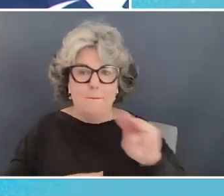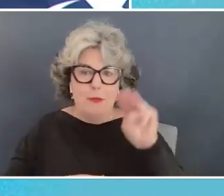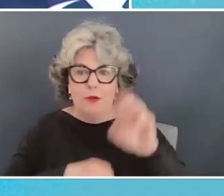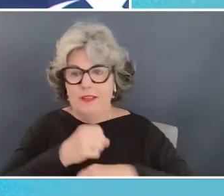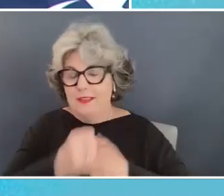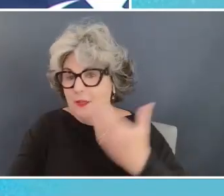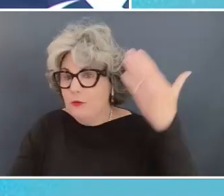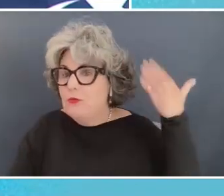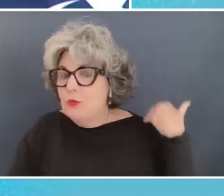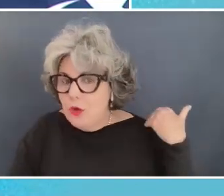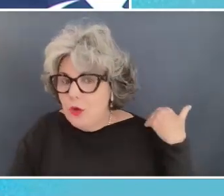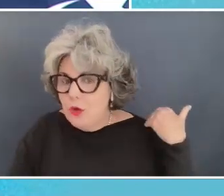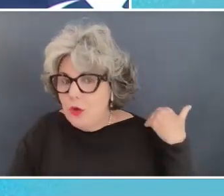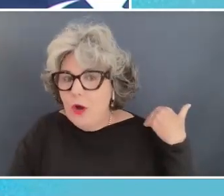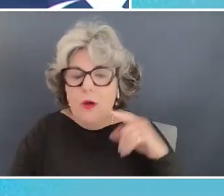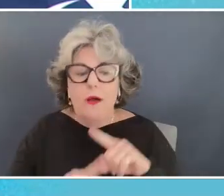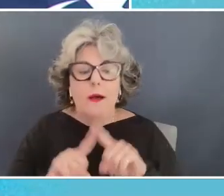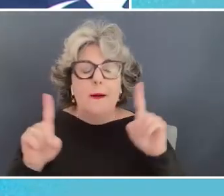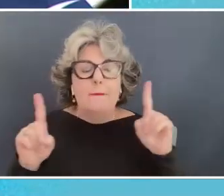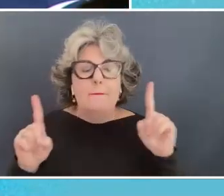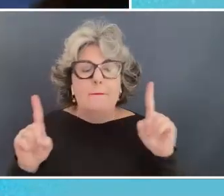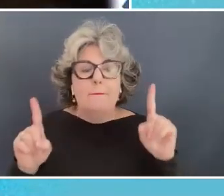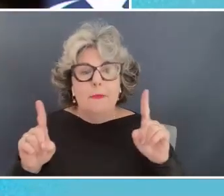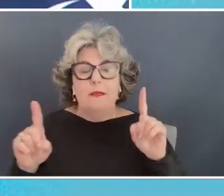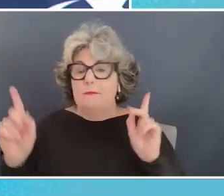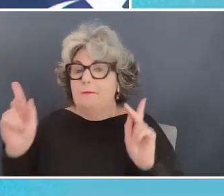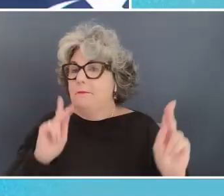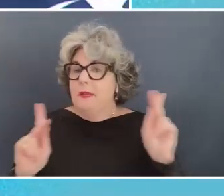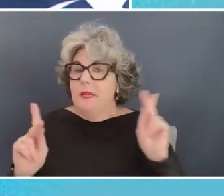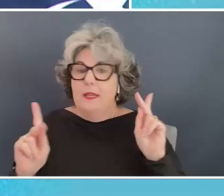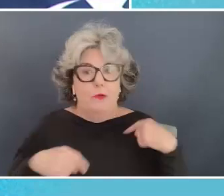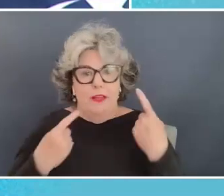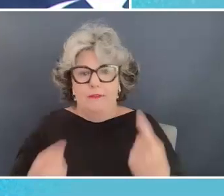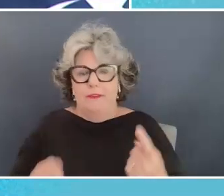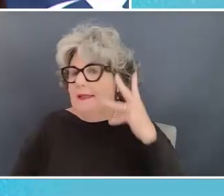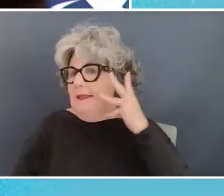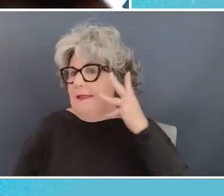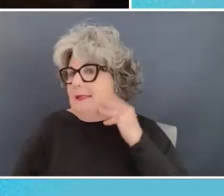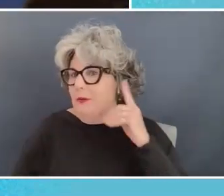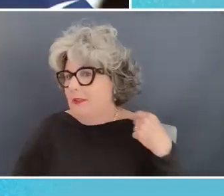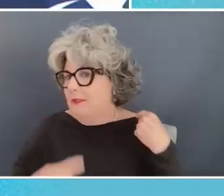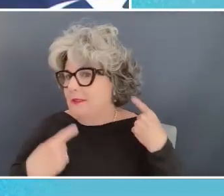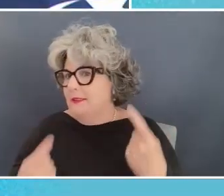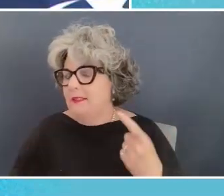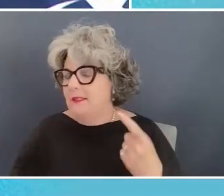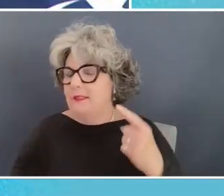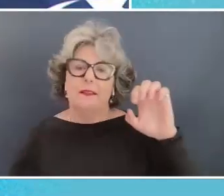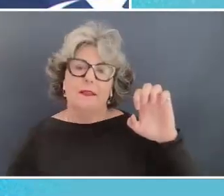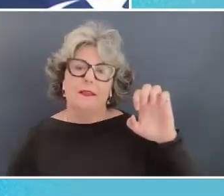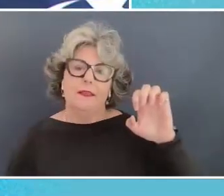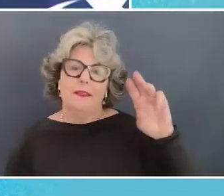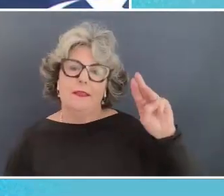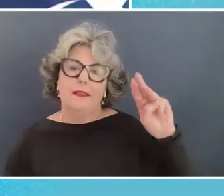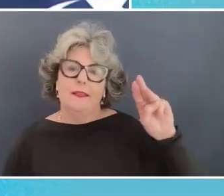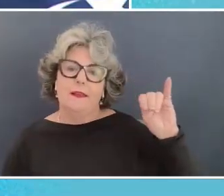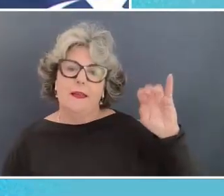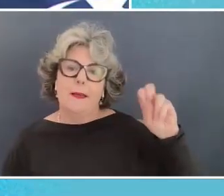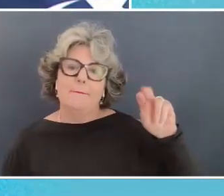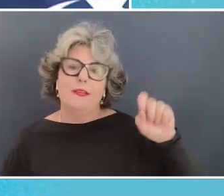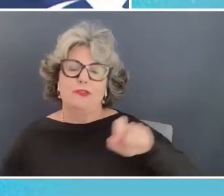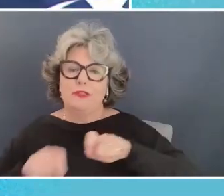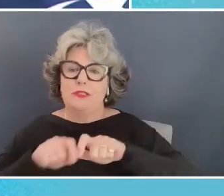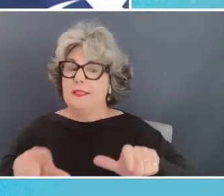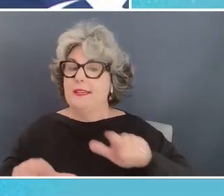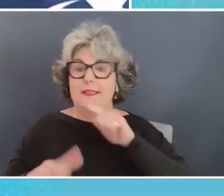uh human beings we have not and um and so this is quite an uncharted territory